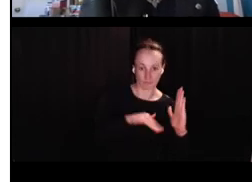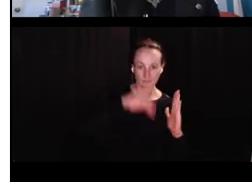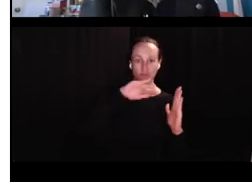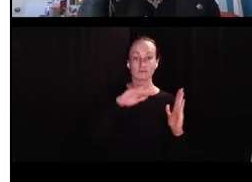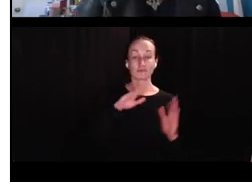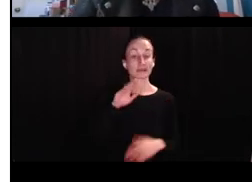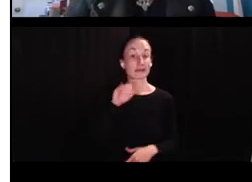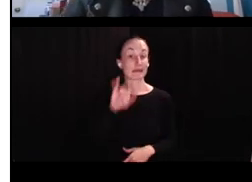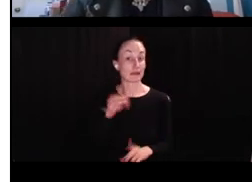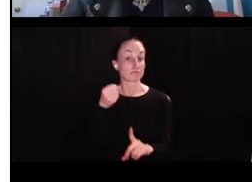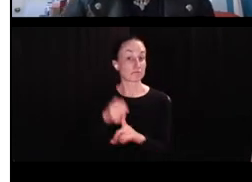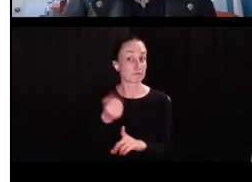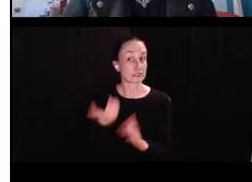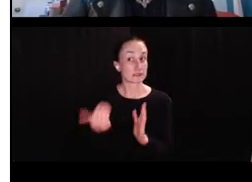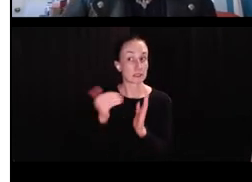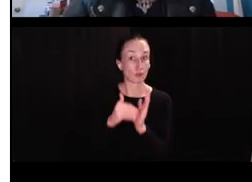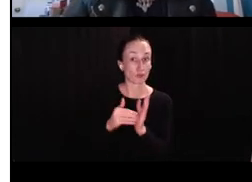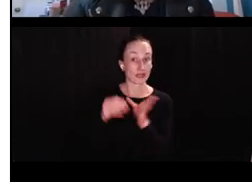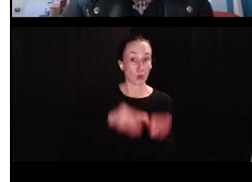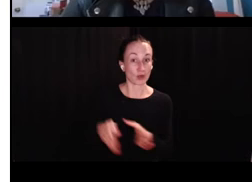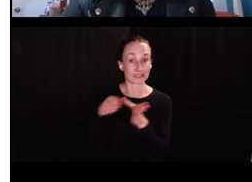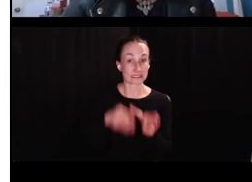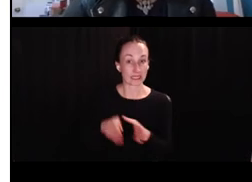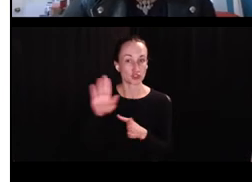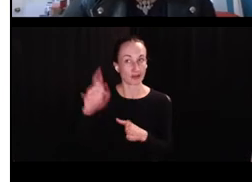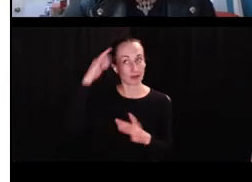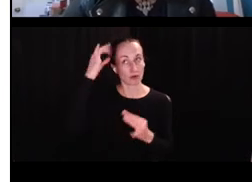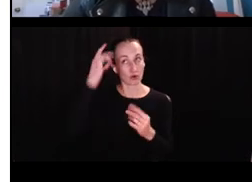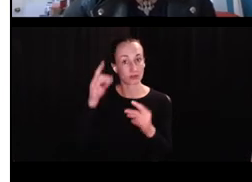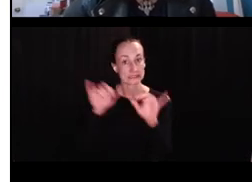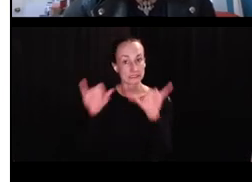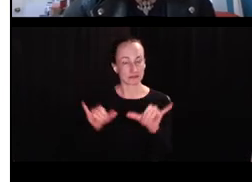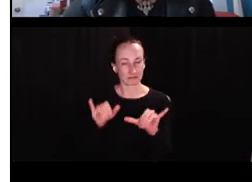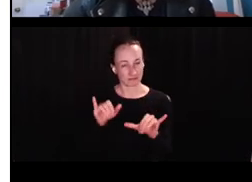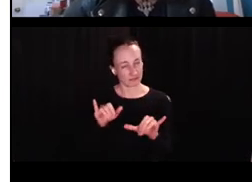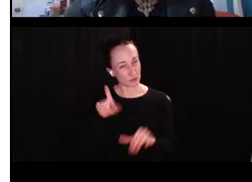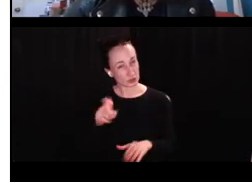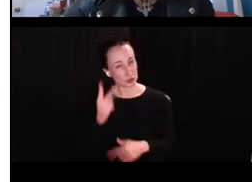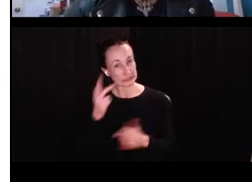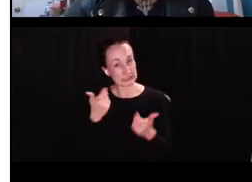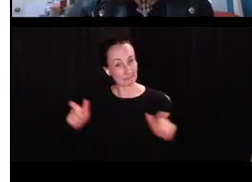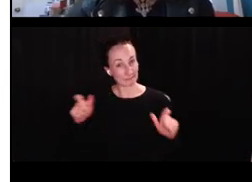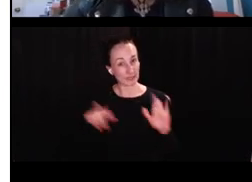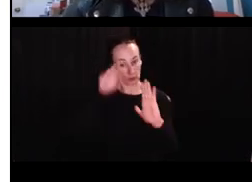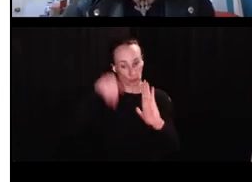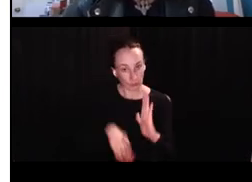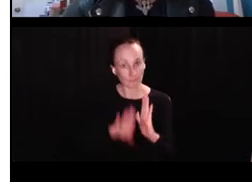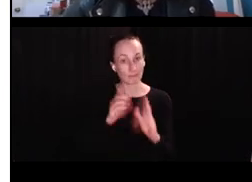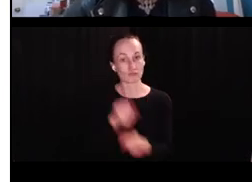graph on the side there. If there's some sort of reorganization in this system, shouldn't we see bigger dips?